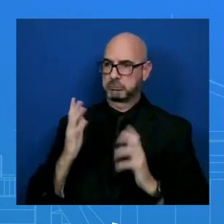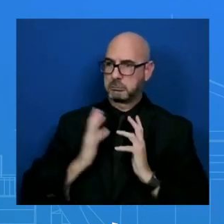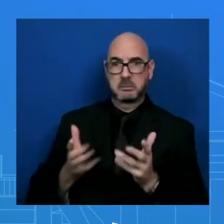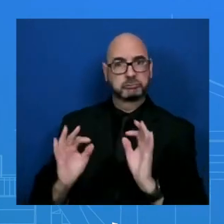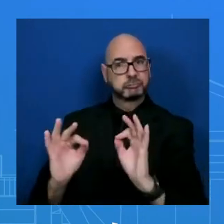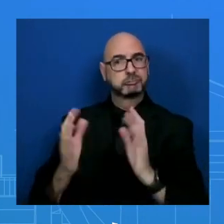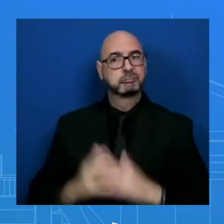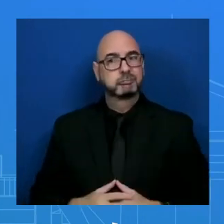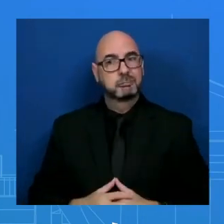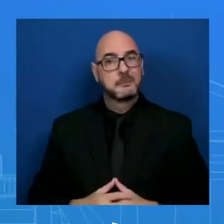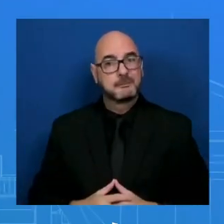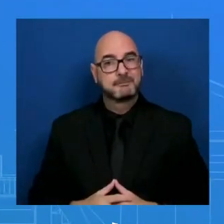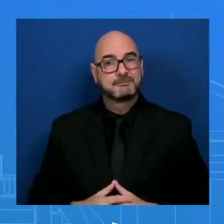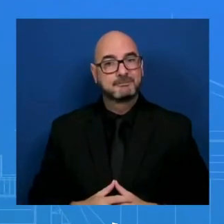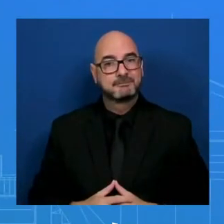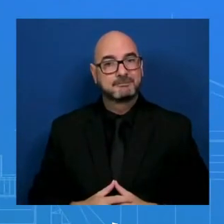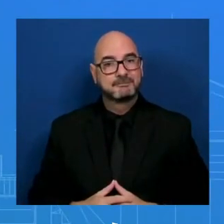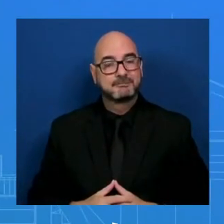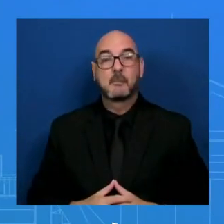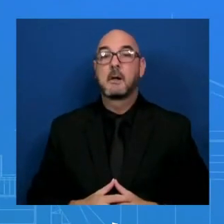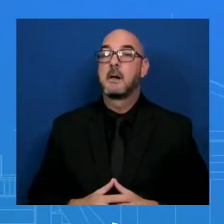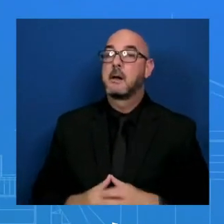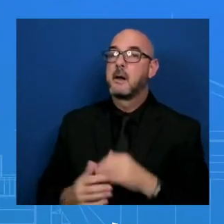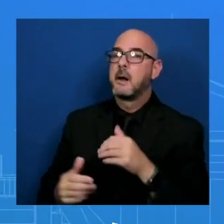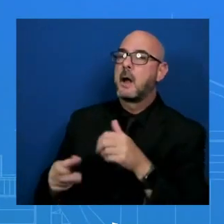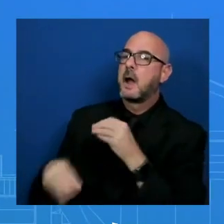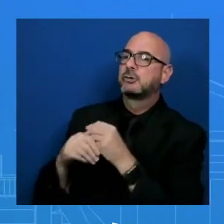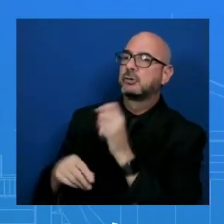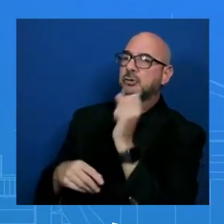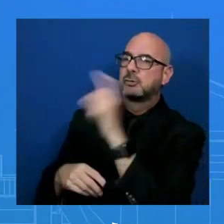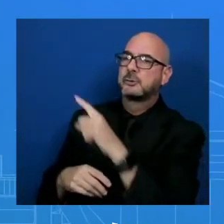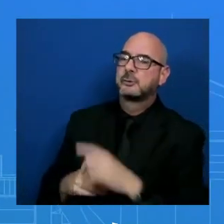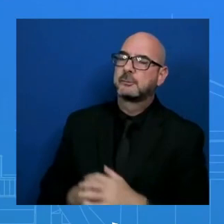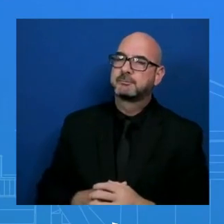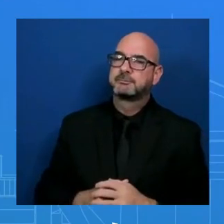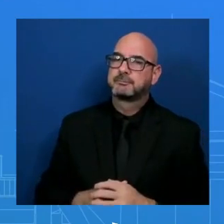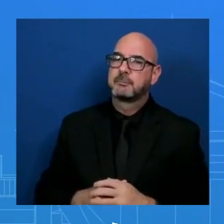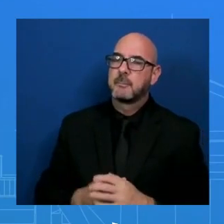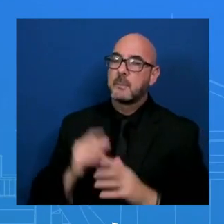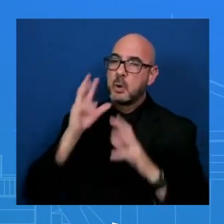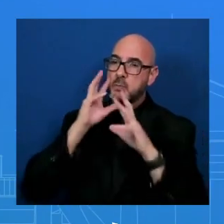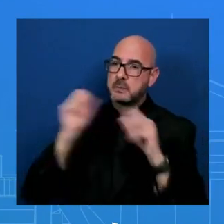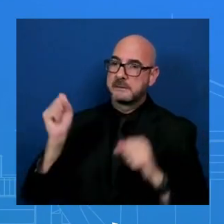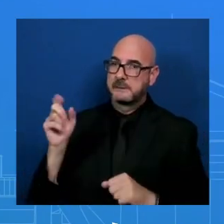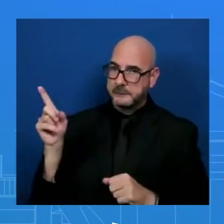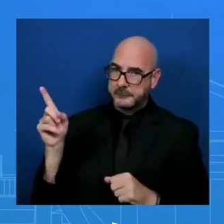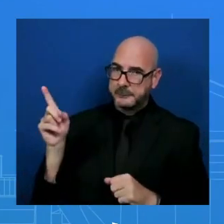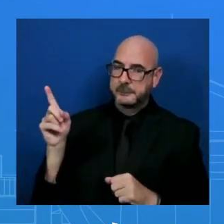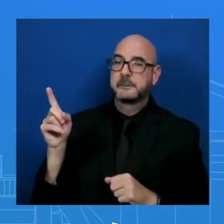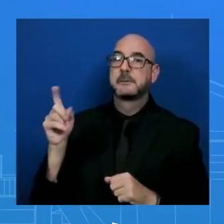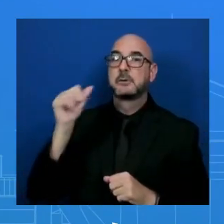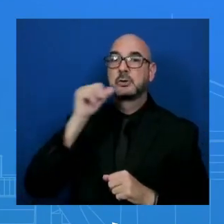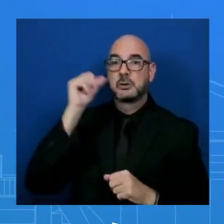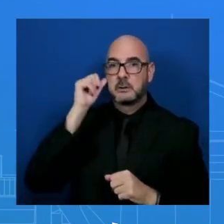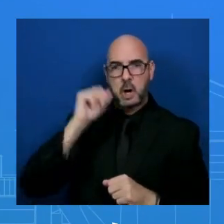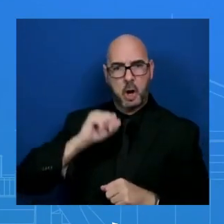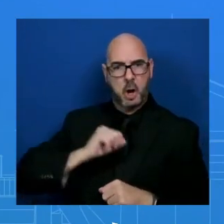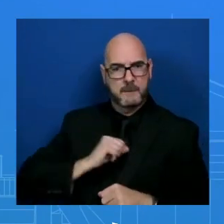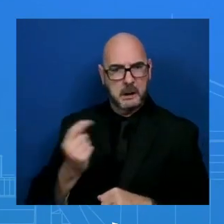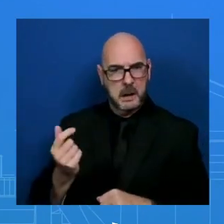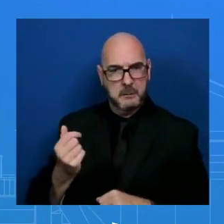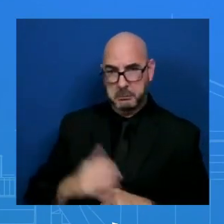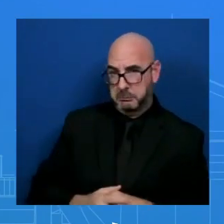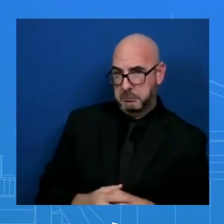just to follow on that, is there – is there – the President did have a bit of a cough yesterday during his speech. I'm just wondering if he had any other